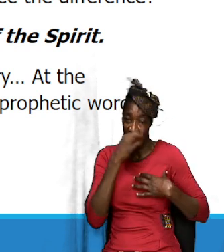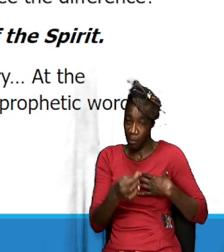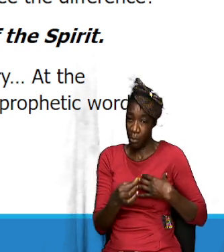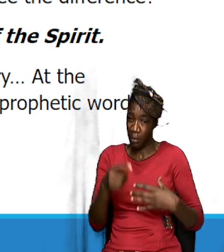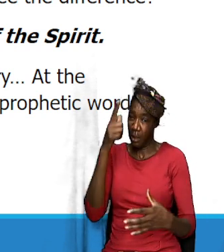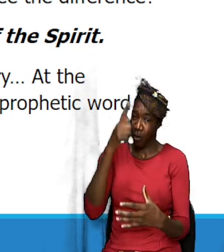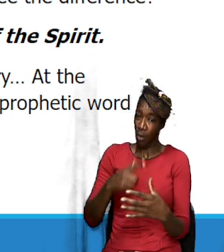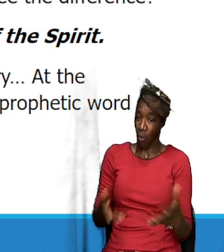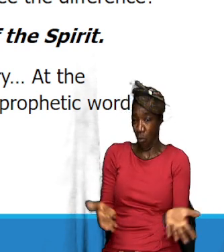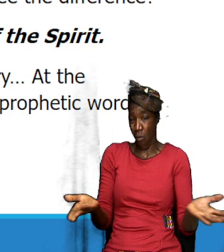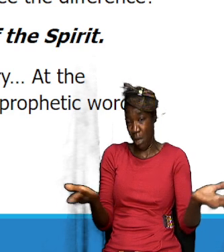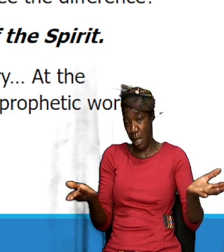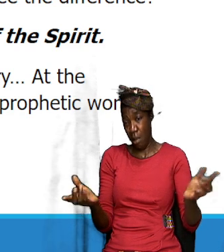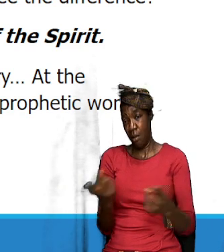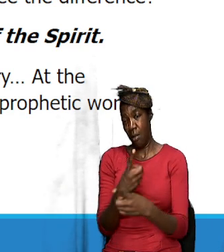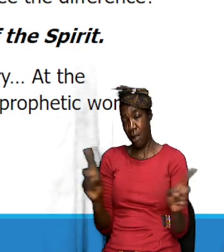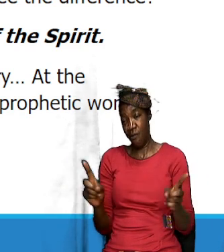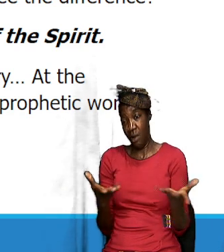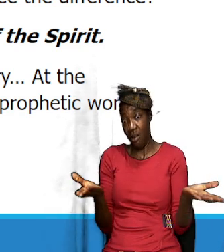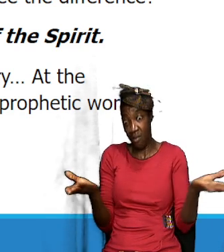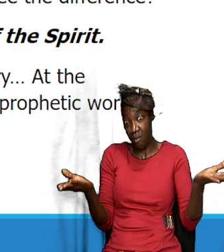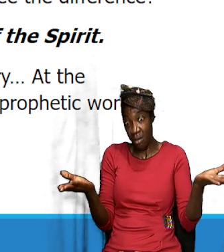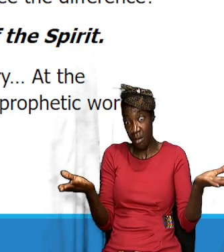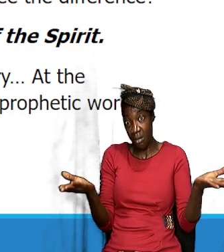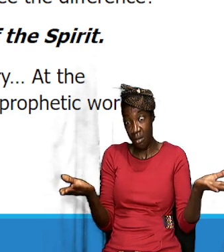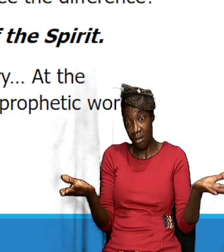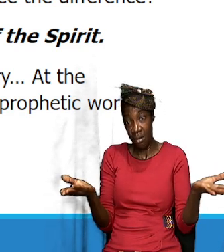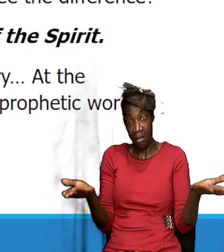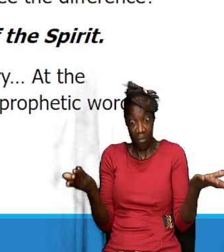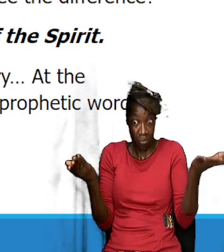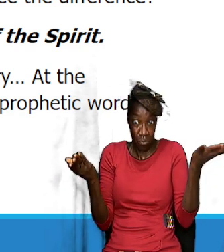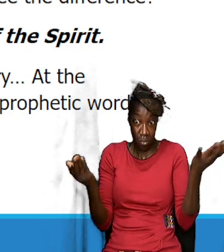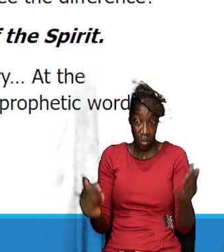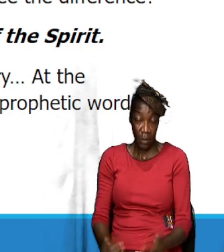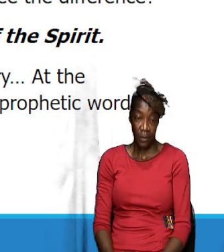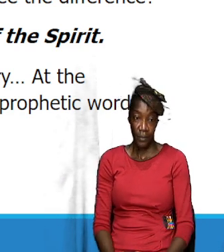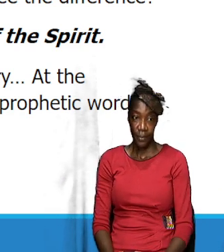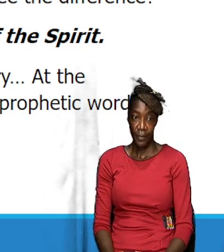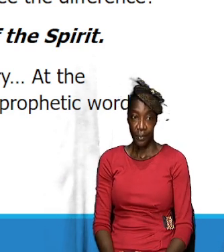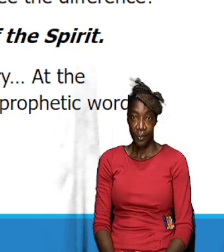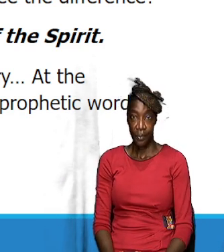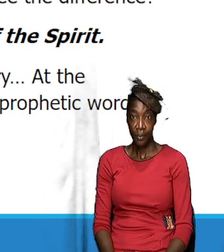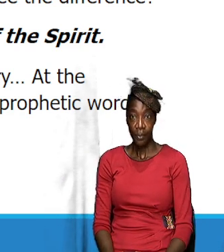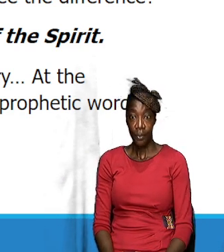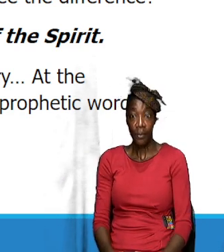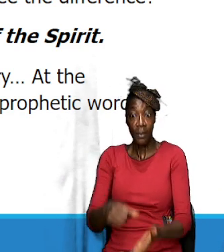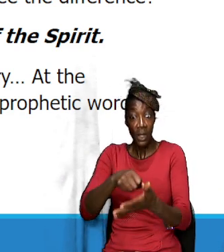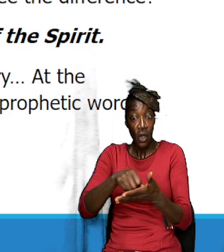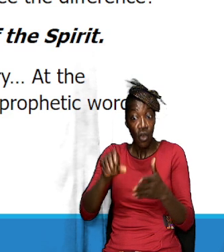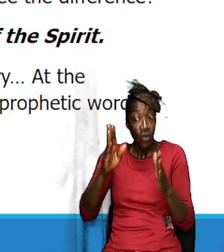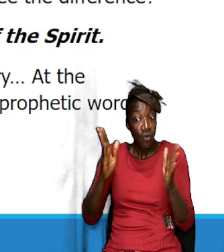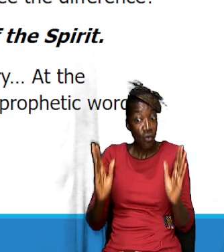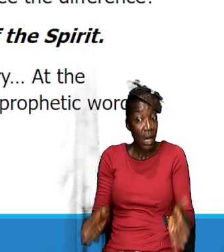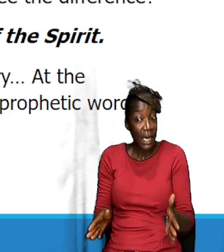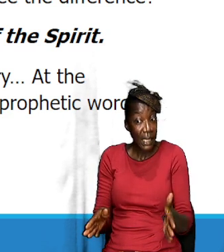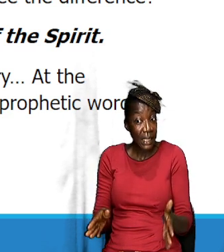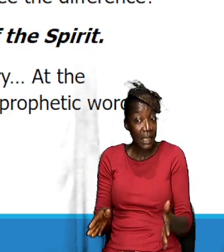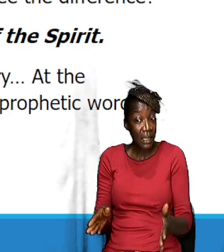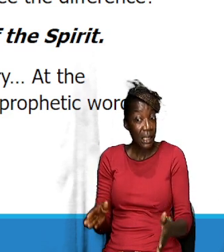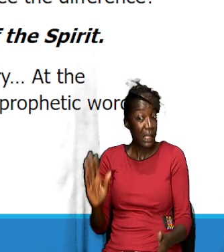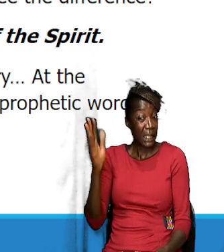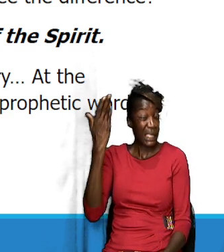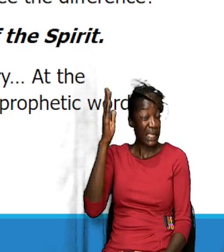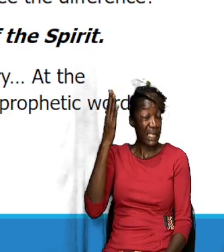difference between these two terminology? You know, the writer seems to be suggesting